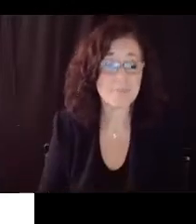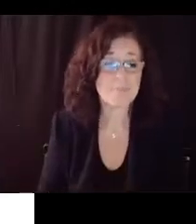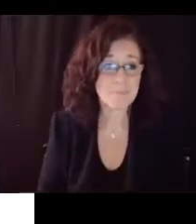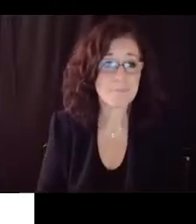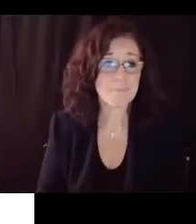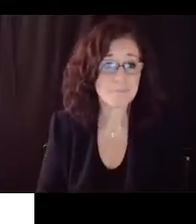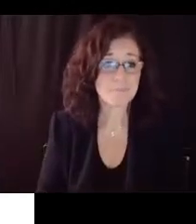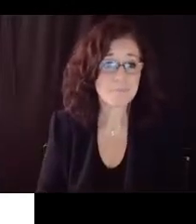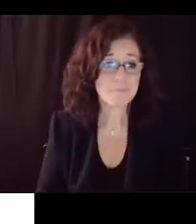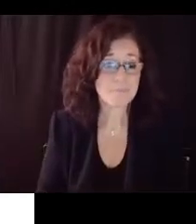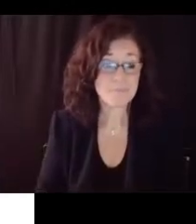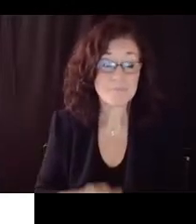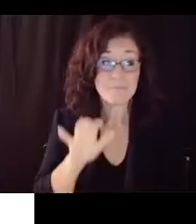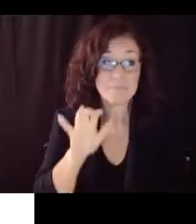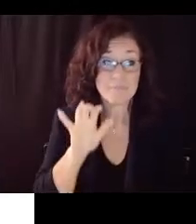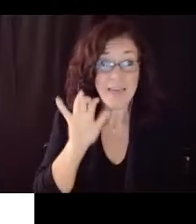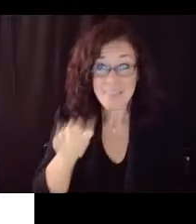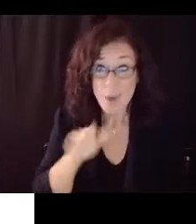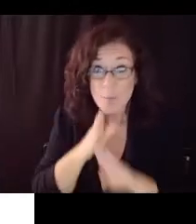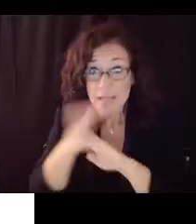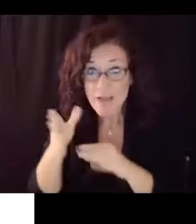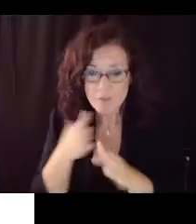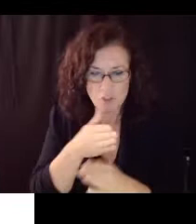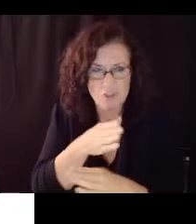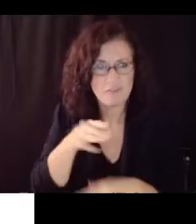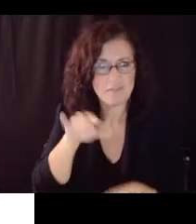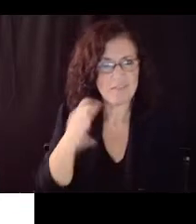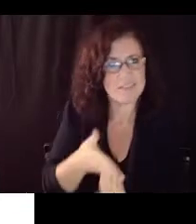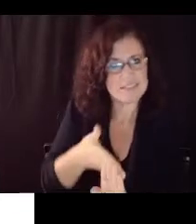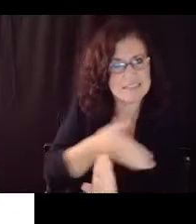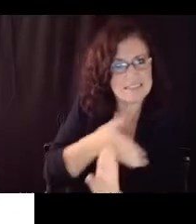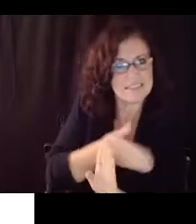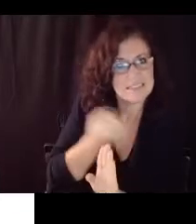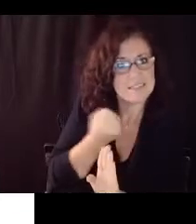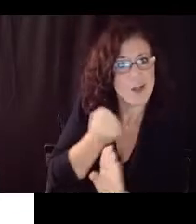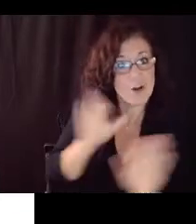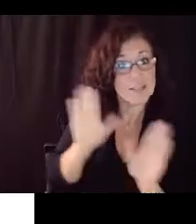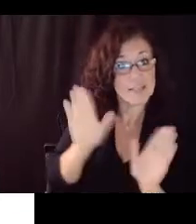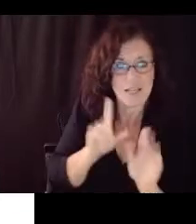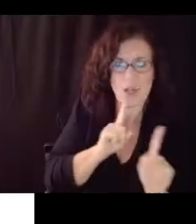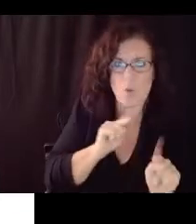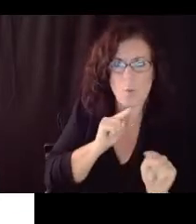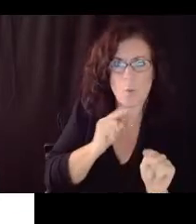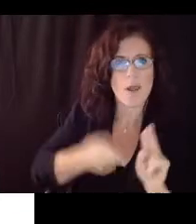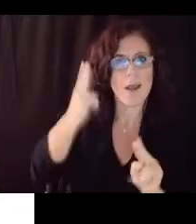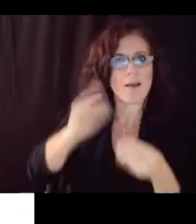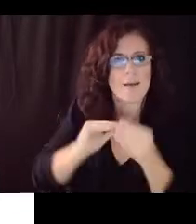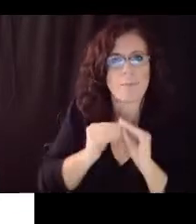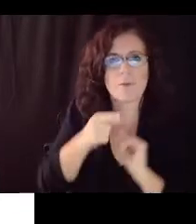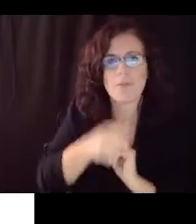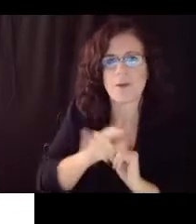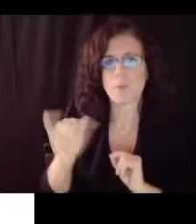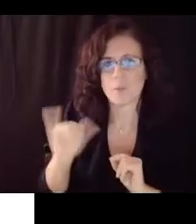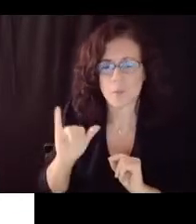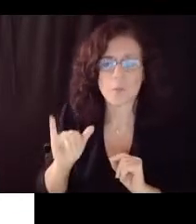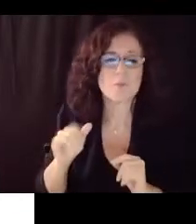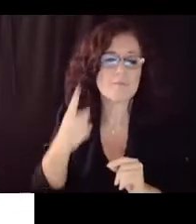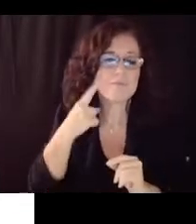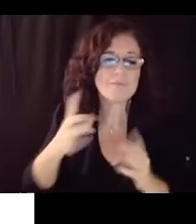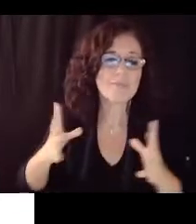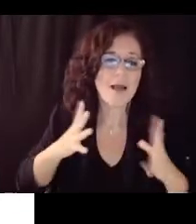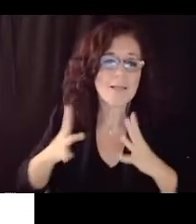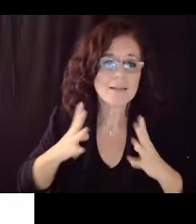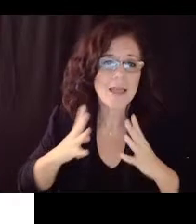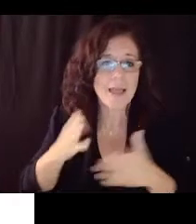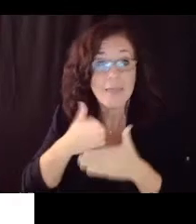quite a heavy weekend with regards to reported uh cases per day over even the holiday weekend if you look um here at